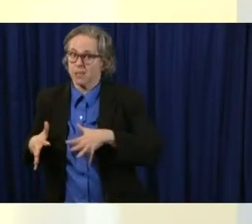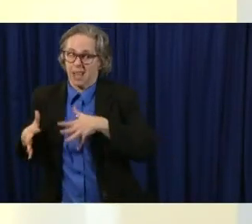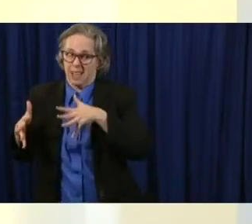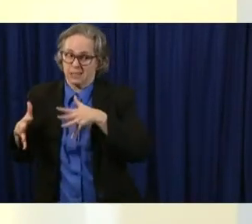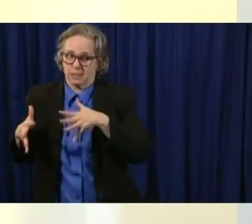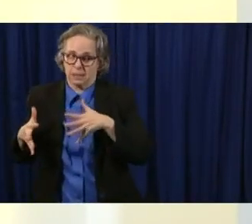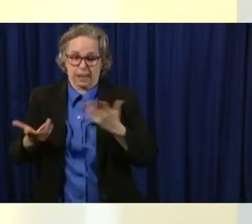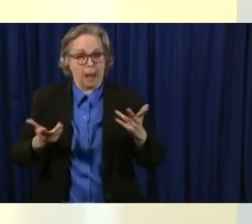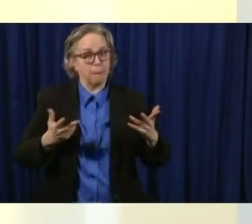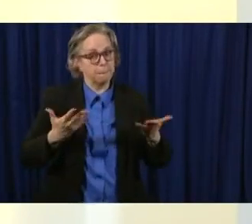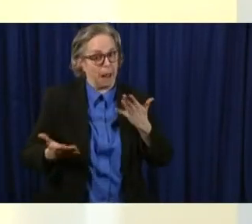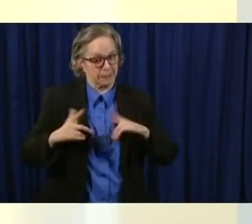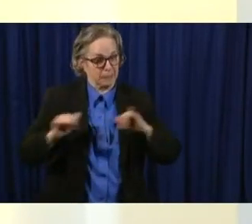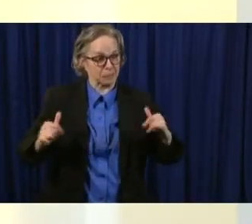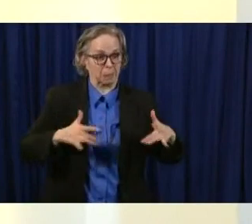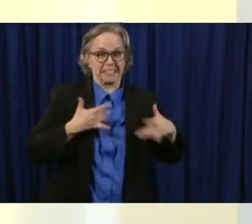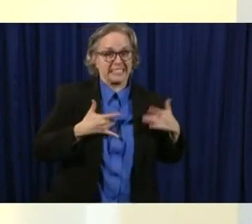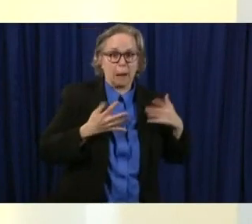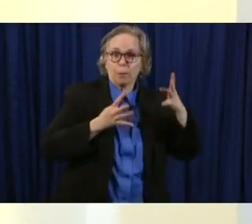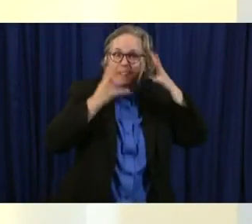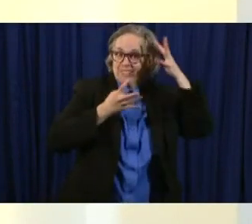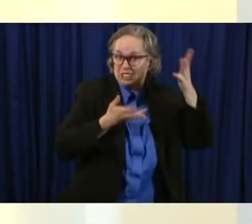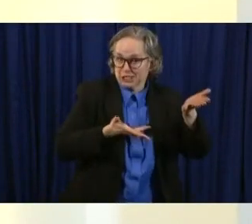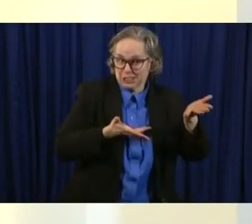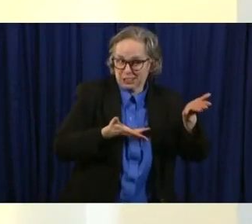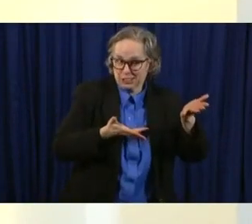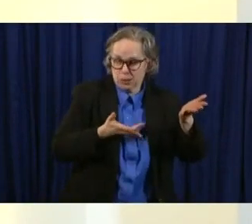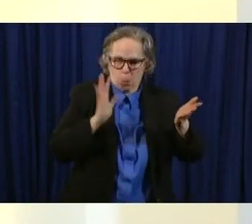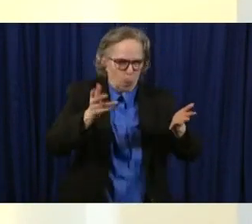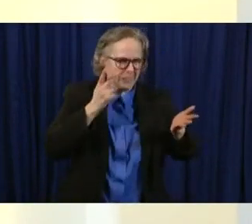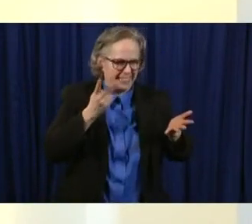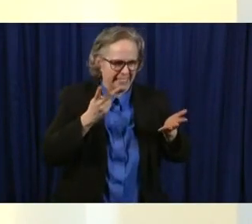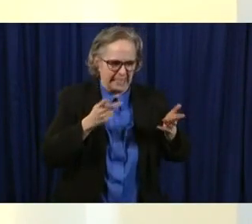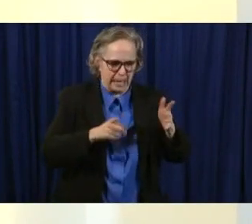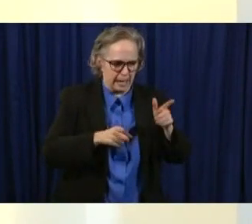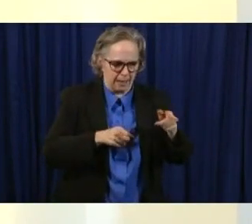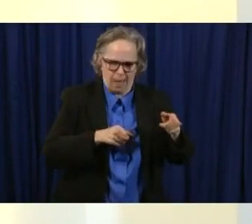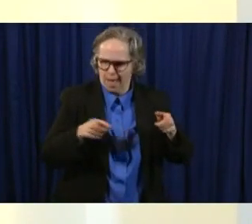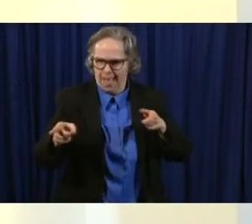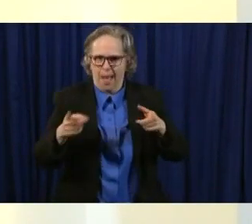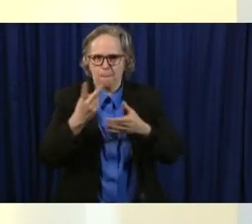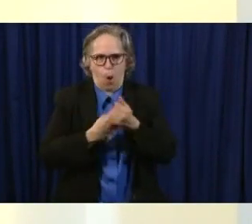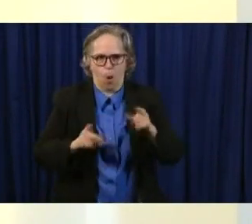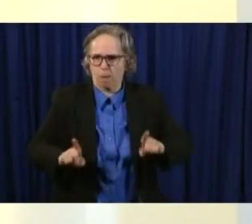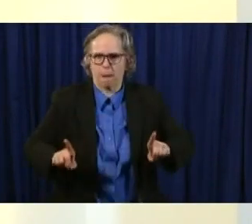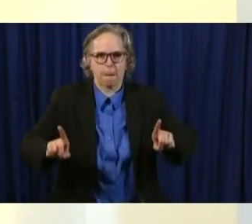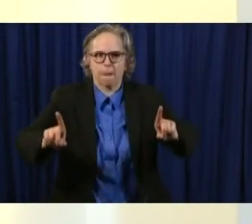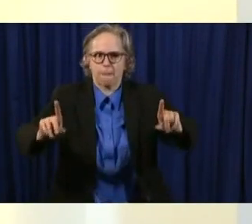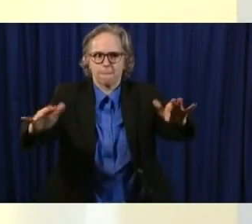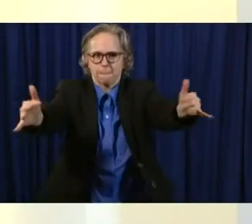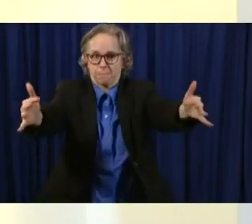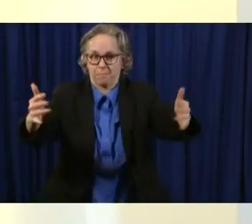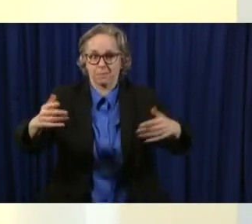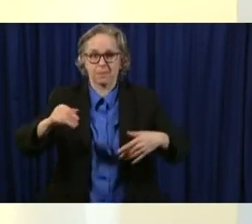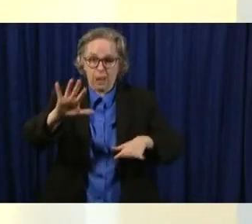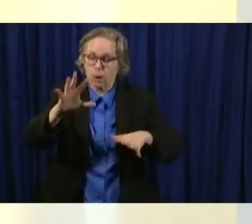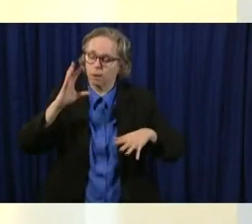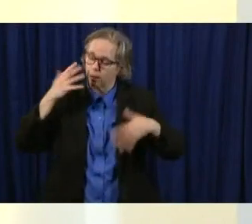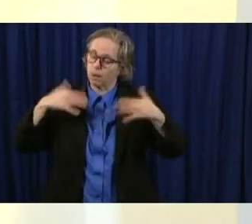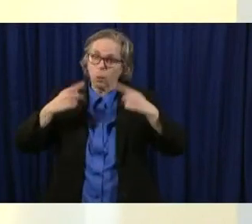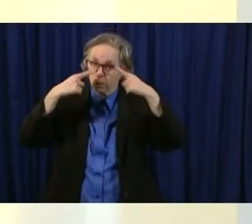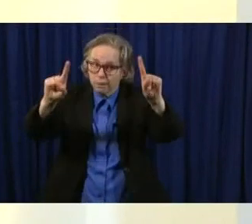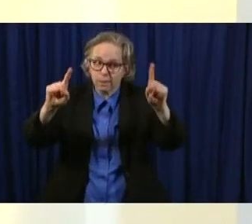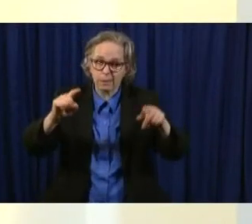Um, new things will take shape as we move forward. We will have successes. We will have occasional setbacks.